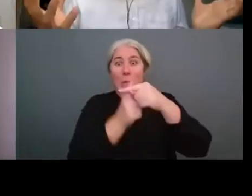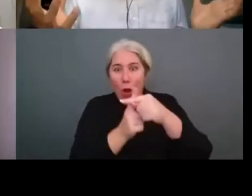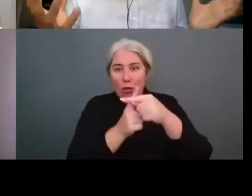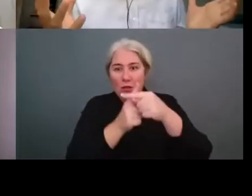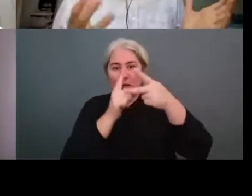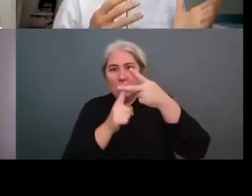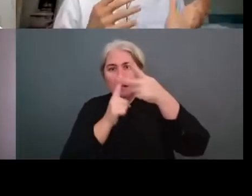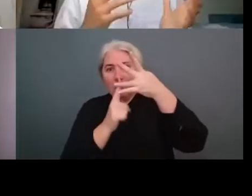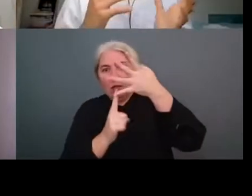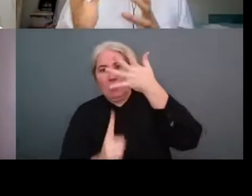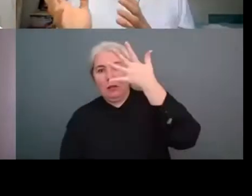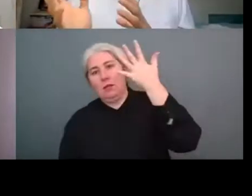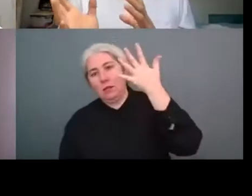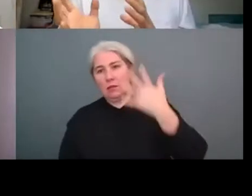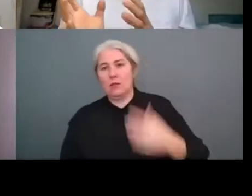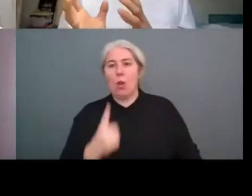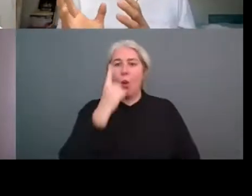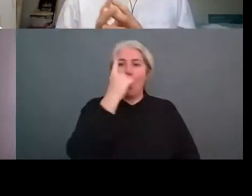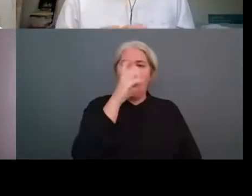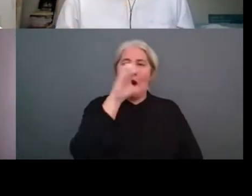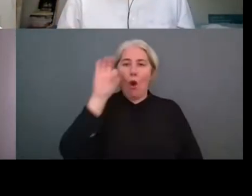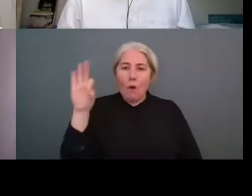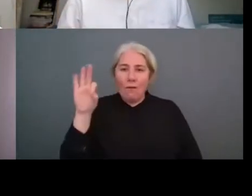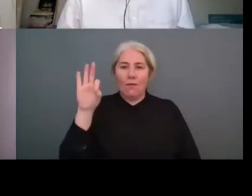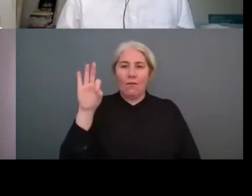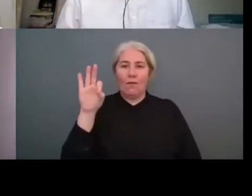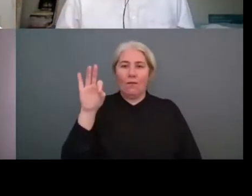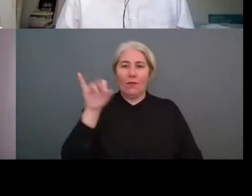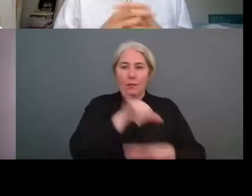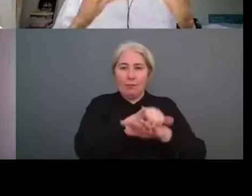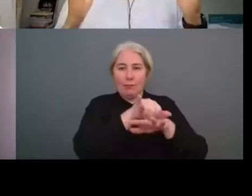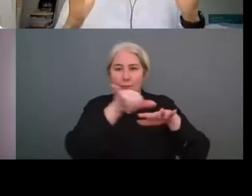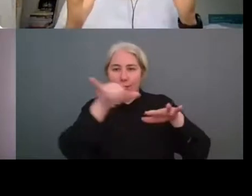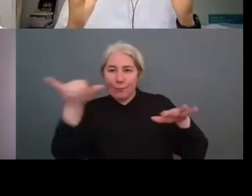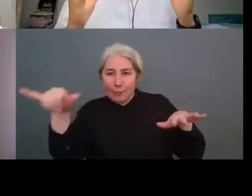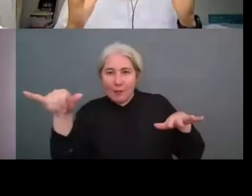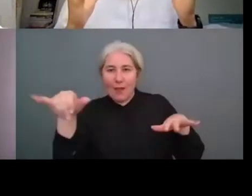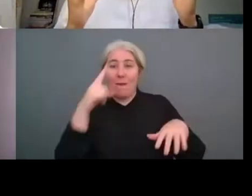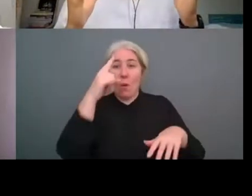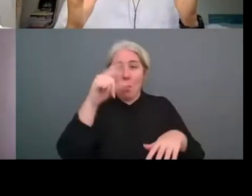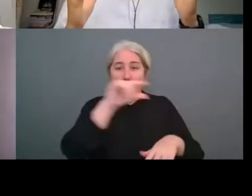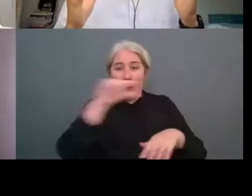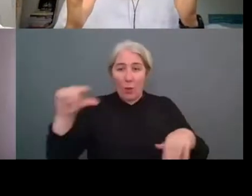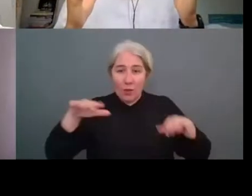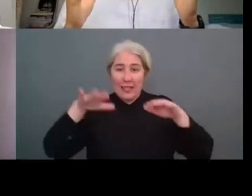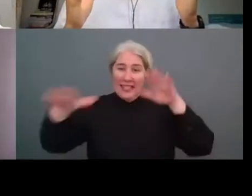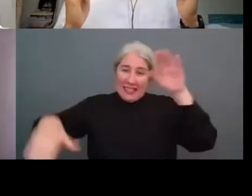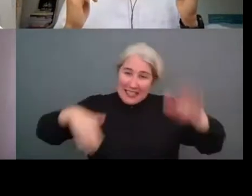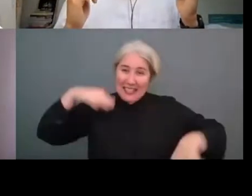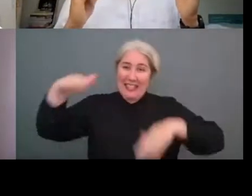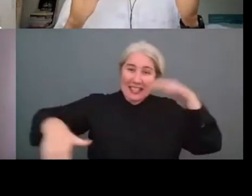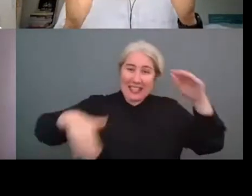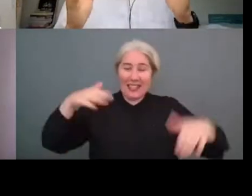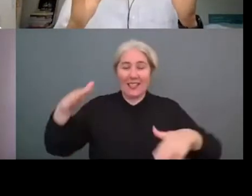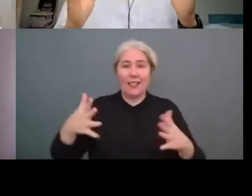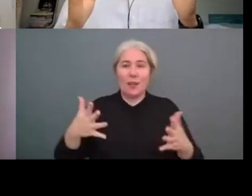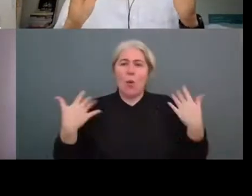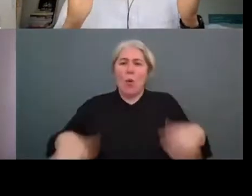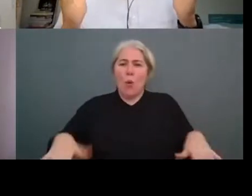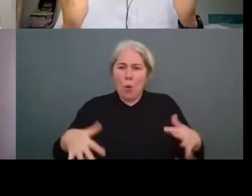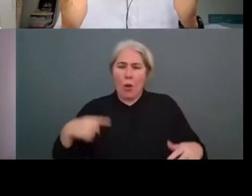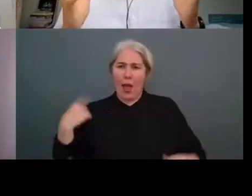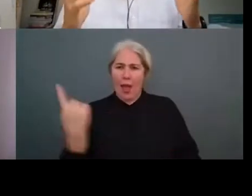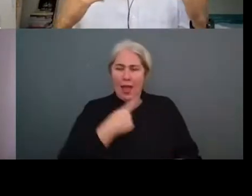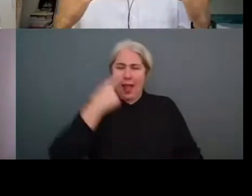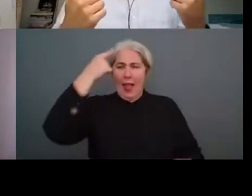year of preparation for just one week of swimming so actually doing this calculation is also changing your